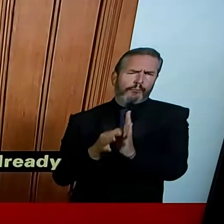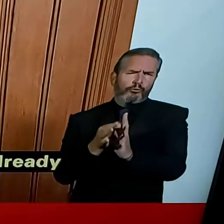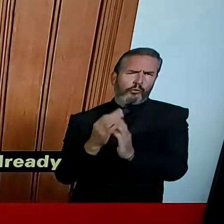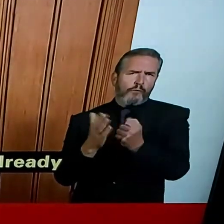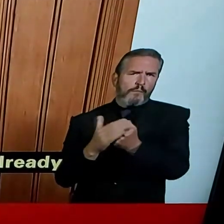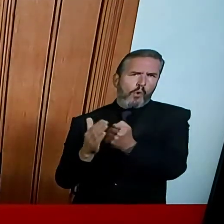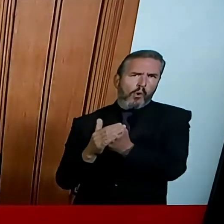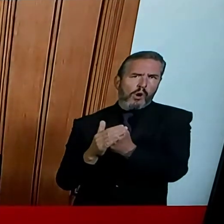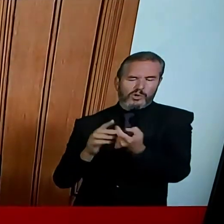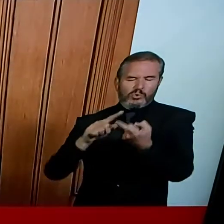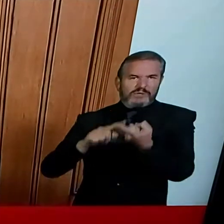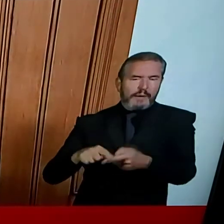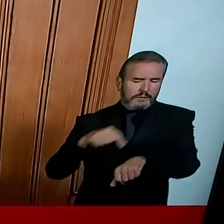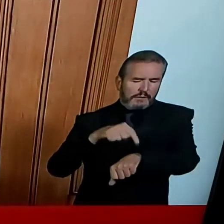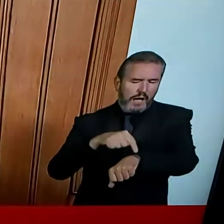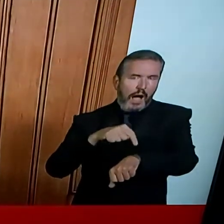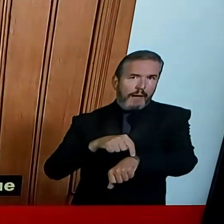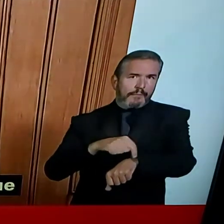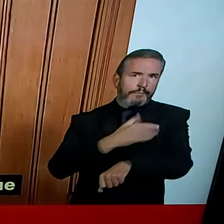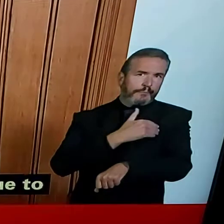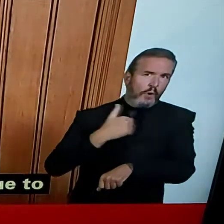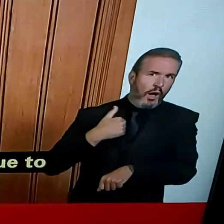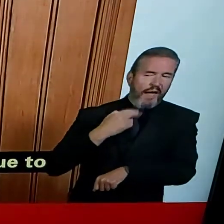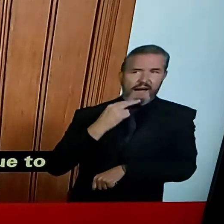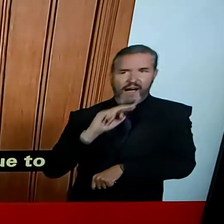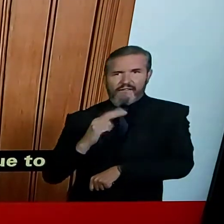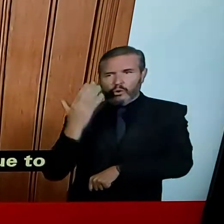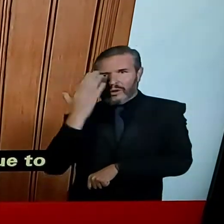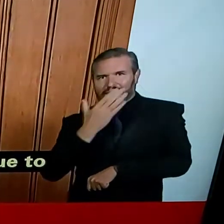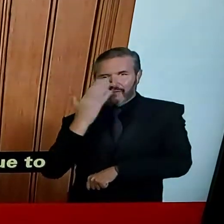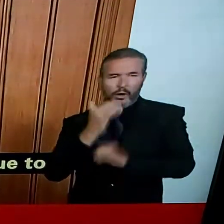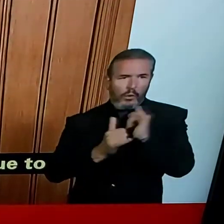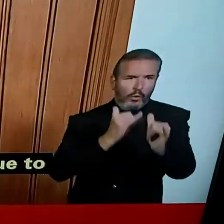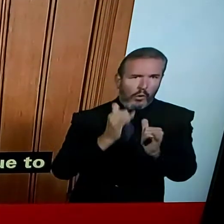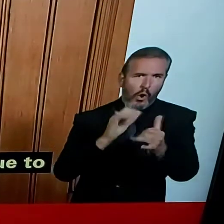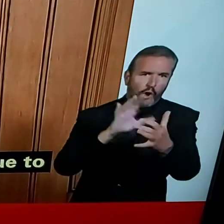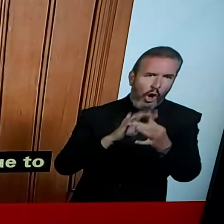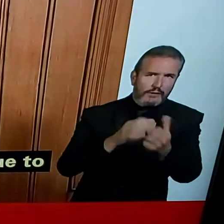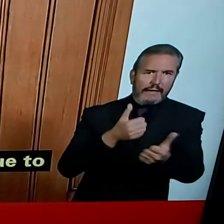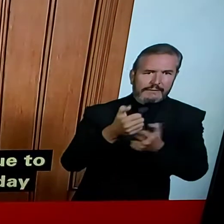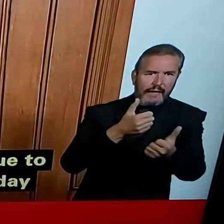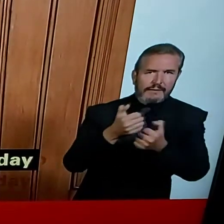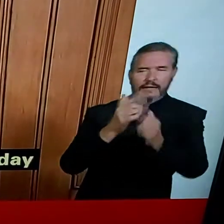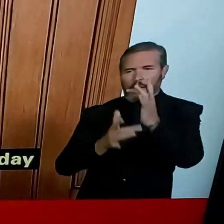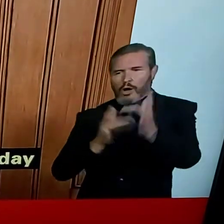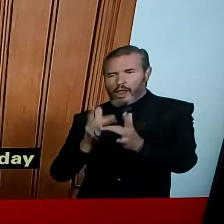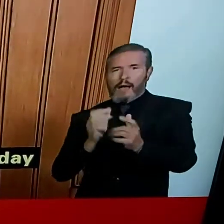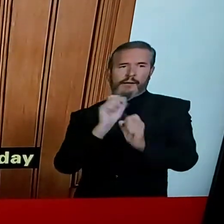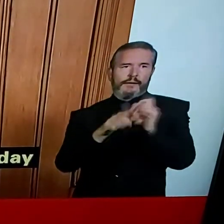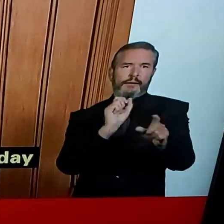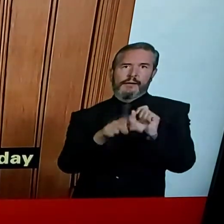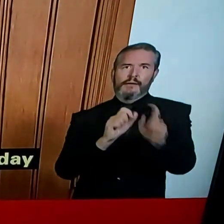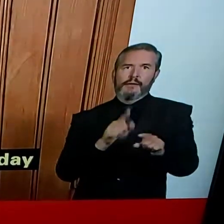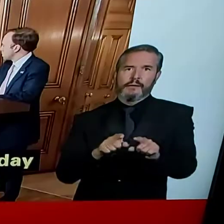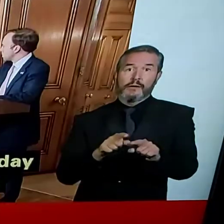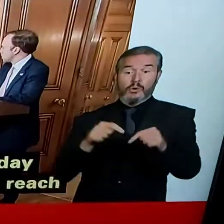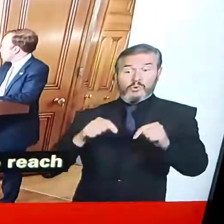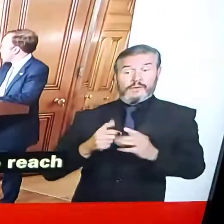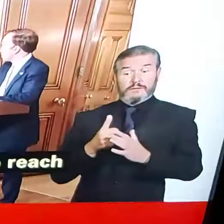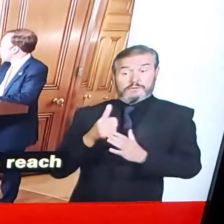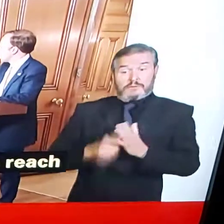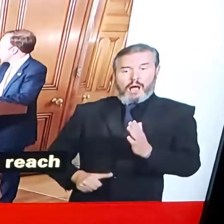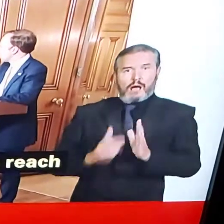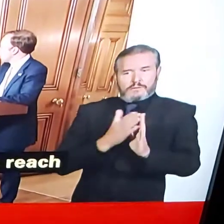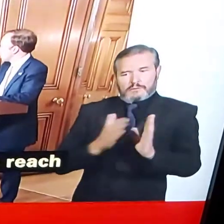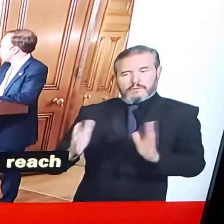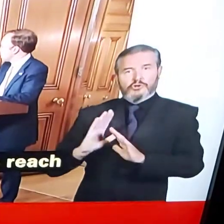we've seen really quite some time now, between the health consequences and the point where there was a thousand people a day dying.